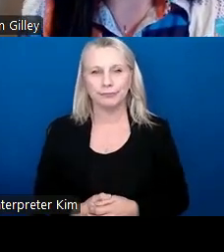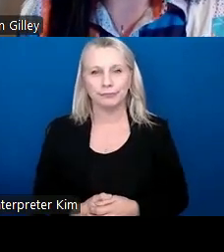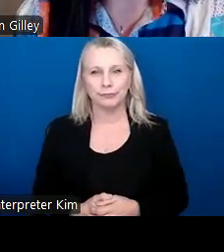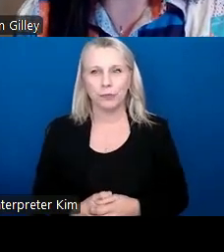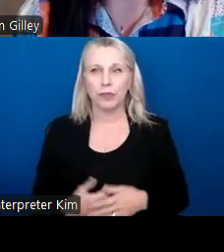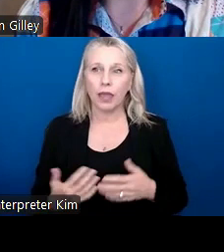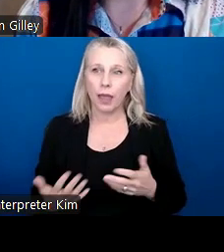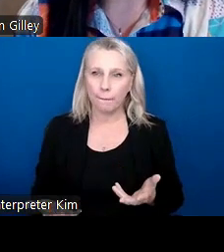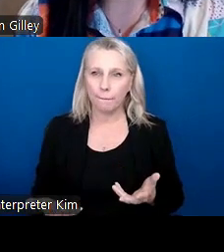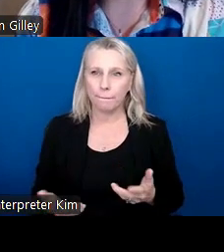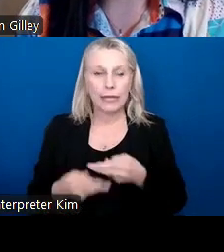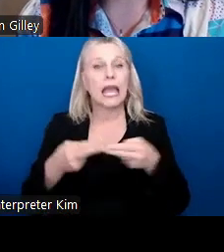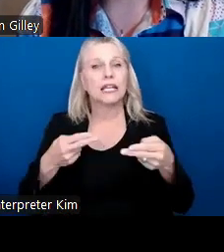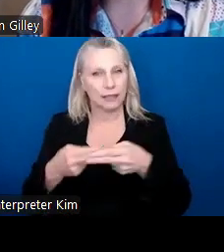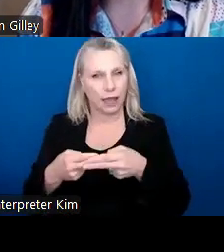We can go to our next slide.